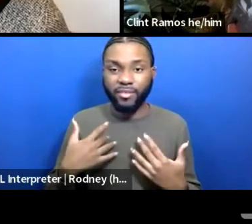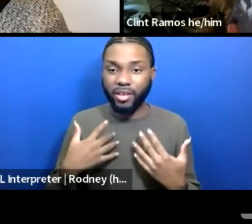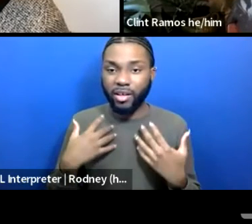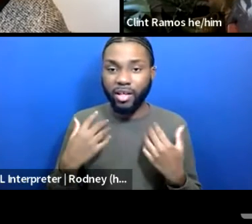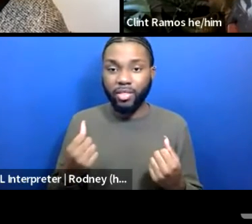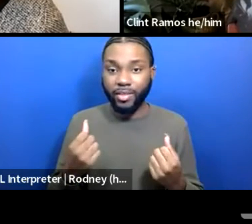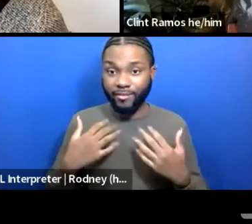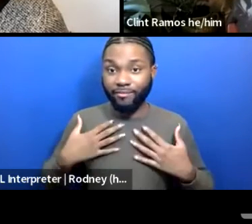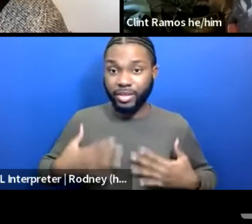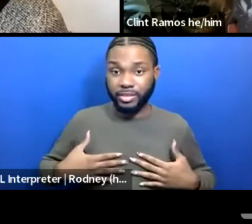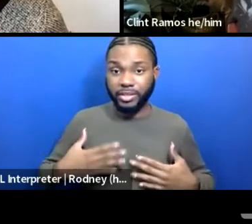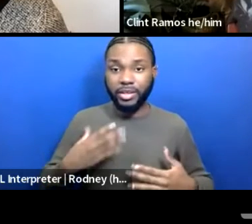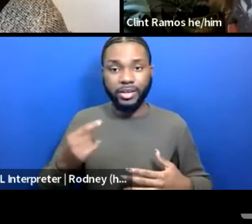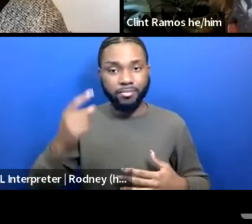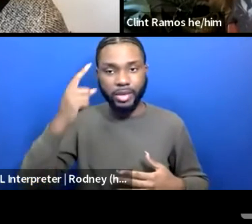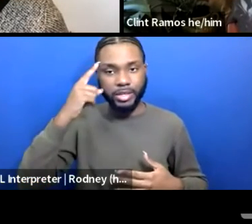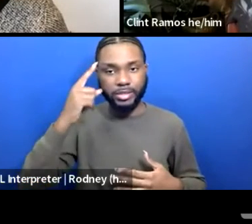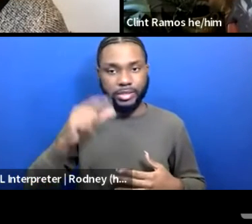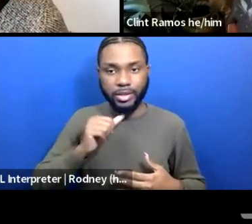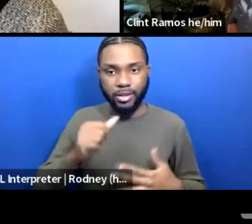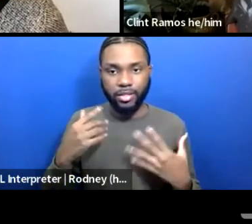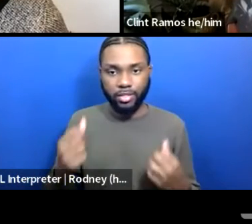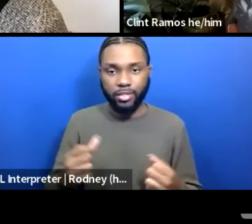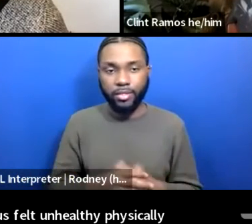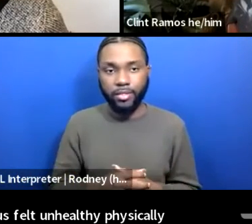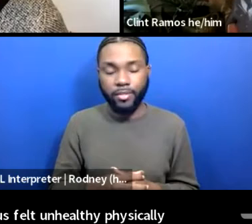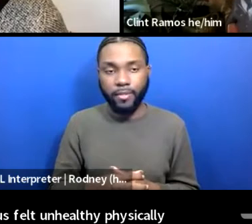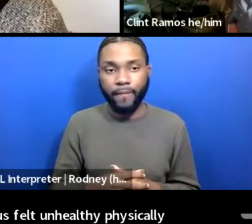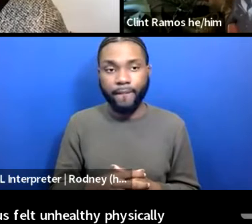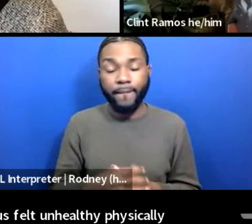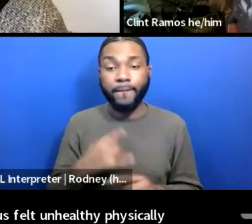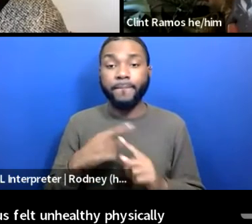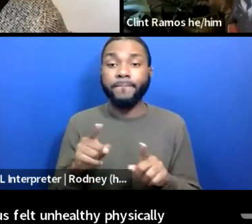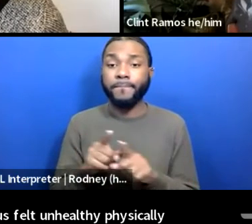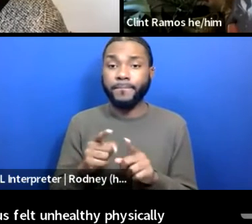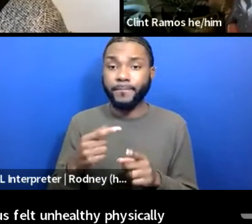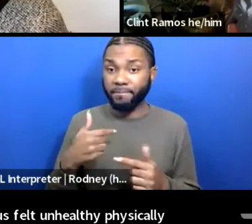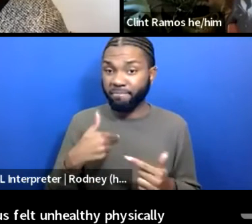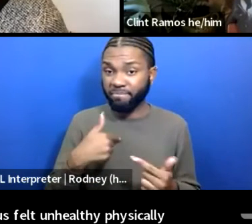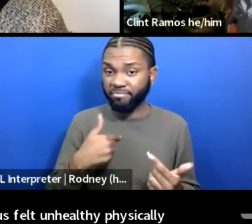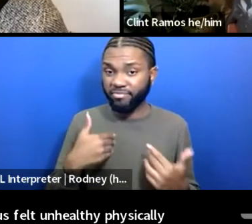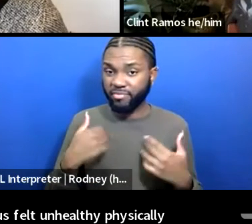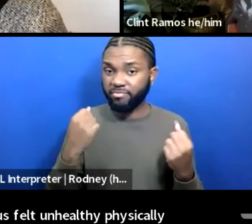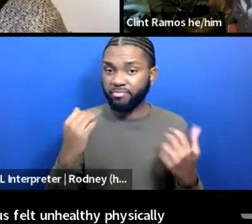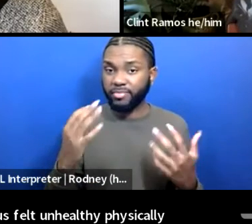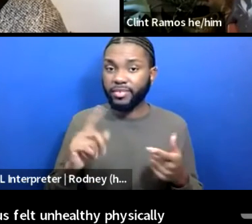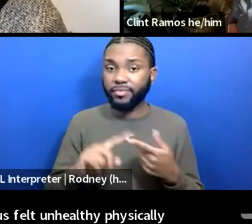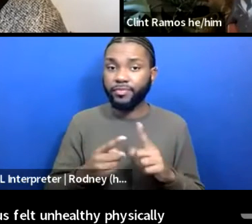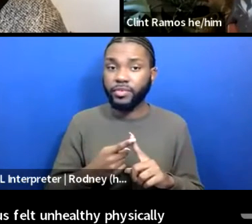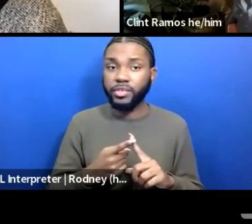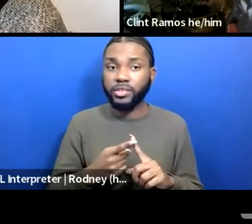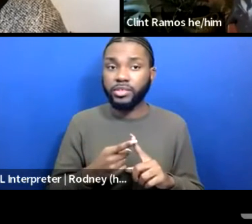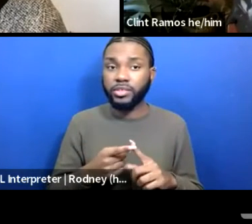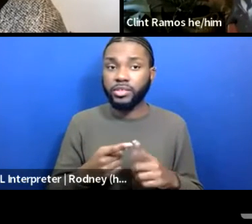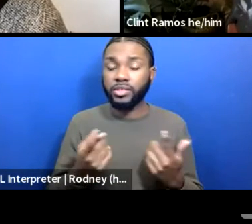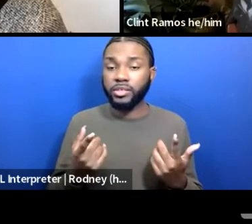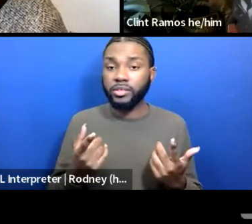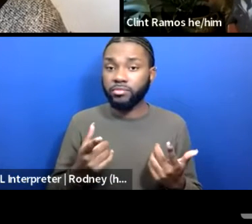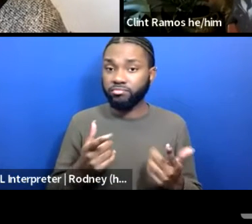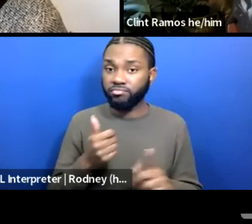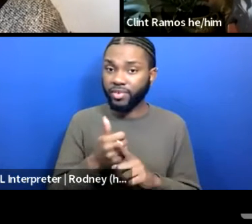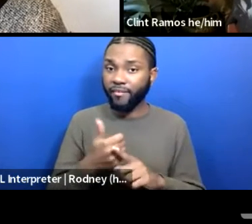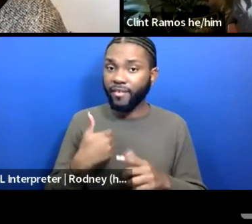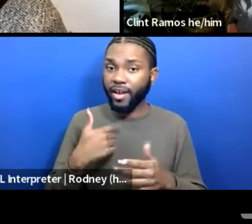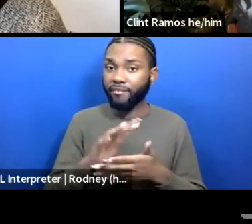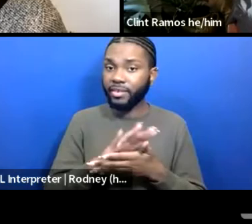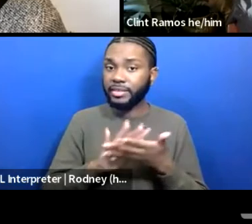and mentally. And also, I have many friends who are in design positions